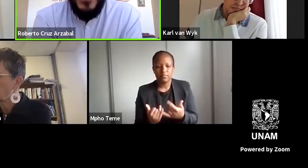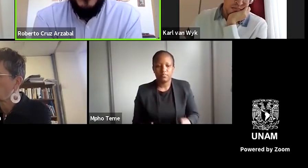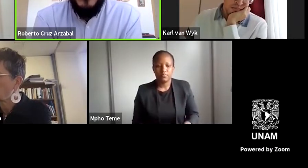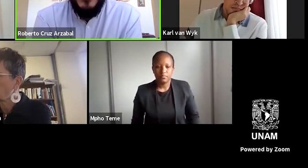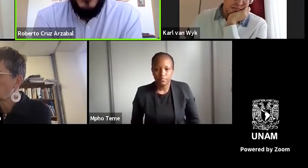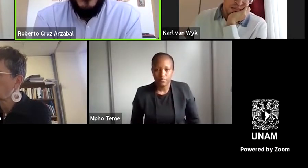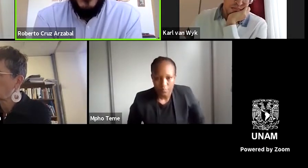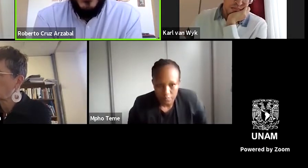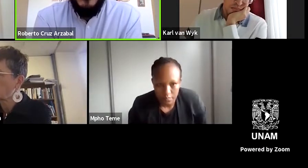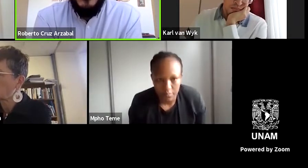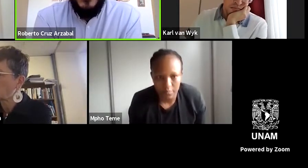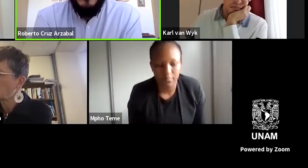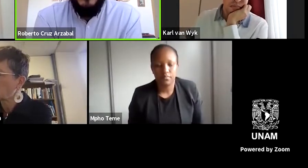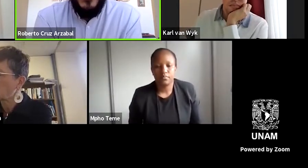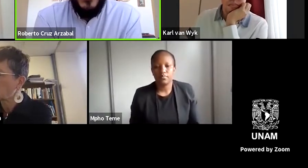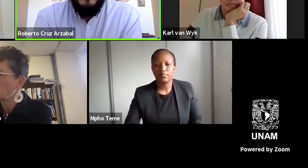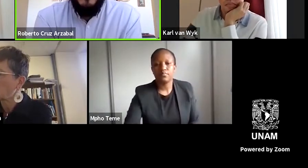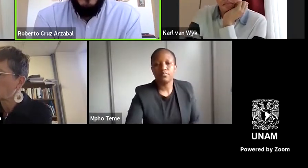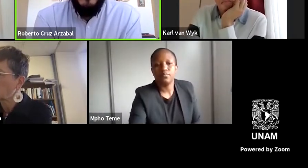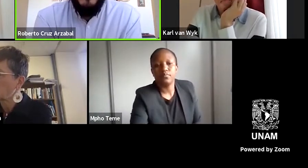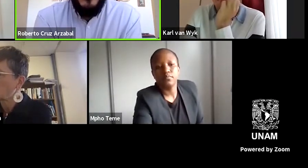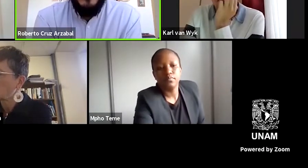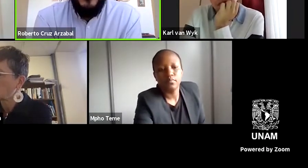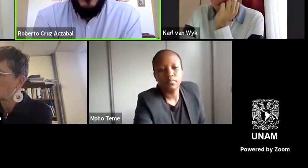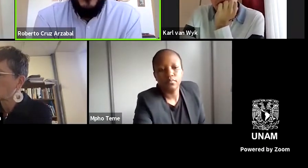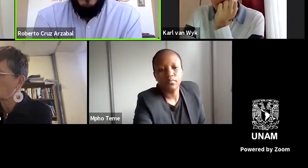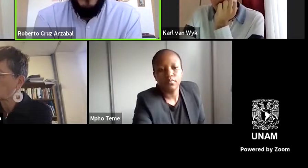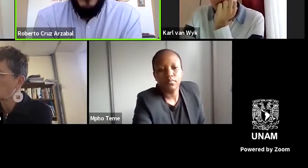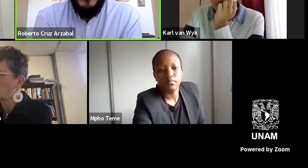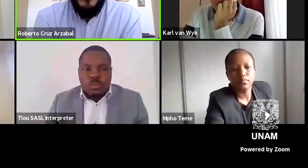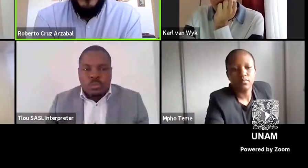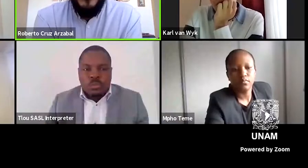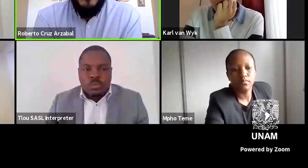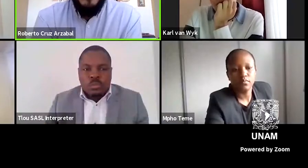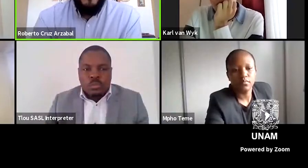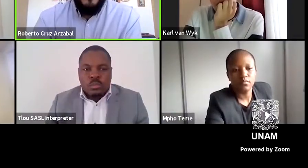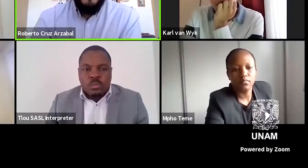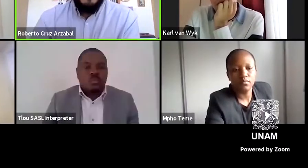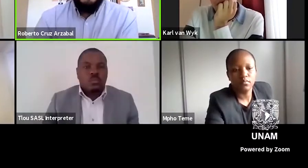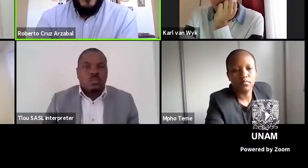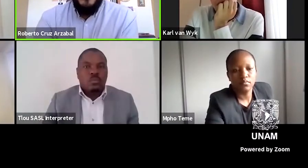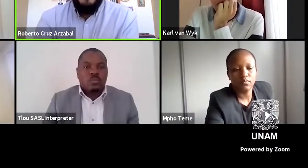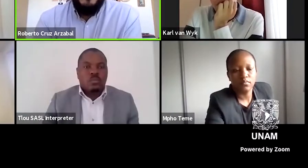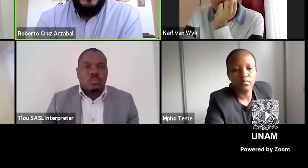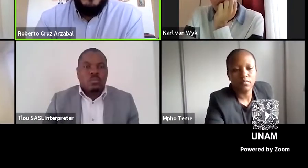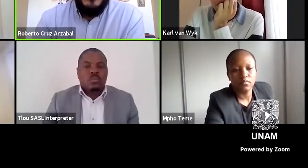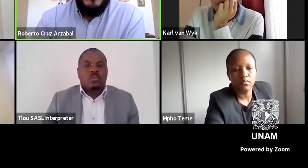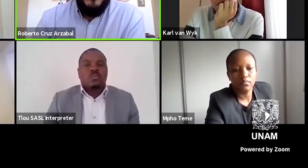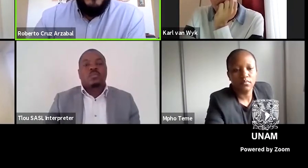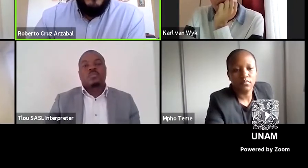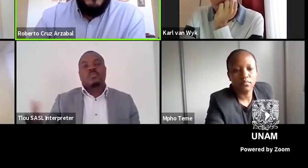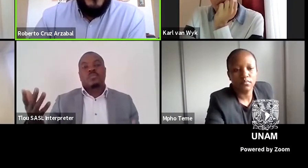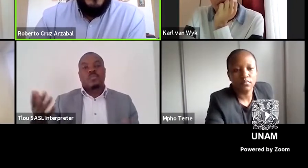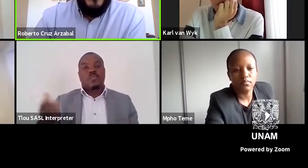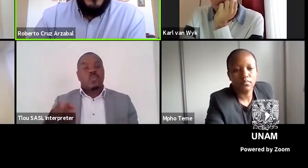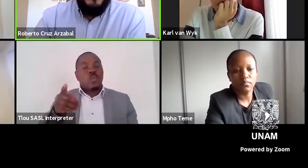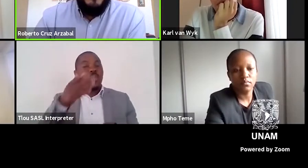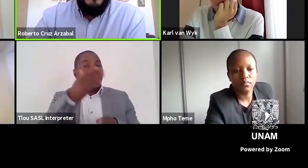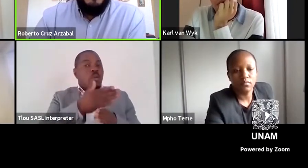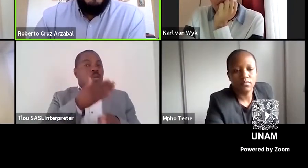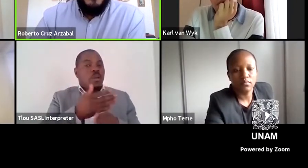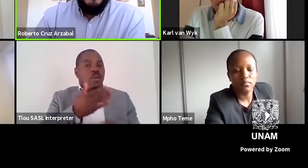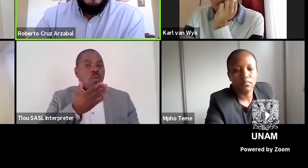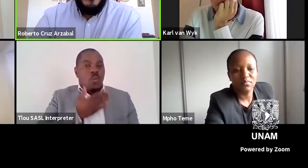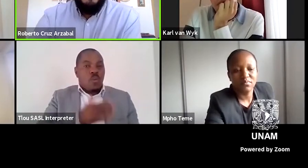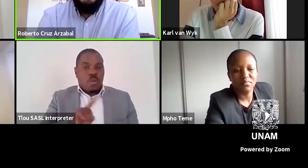maintains an ethical stance in relation to literary craft. These works aspire to the restitution of people